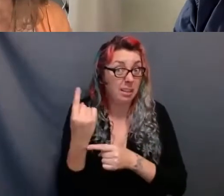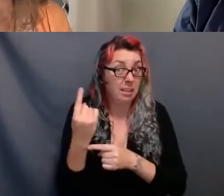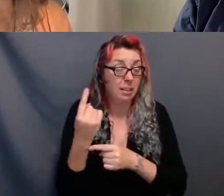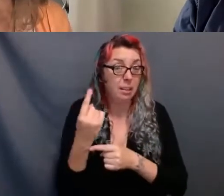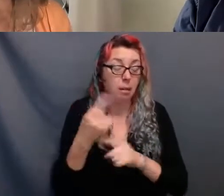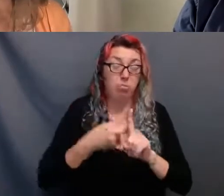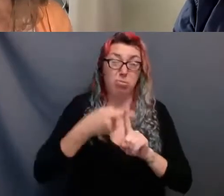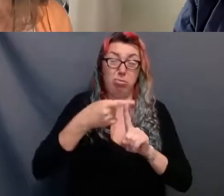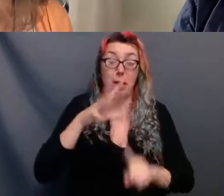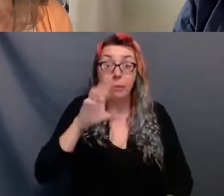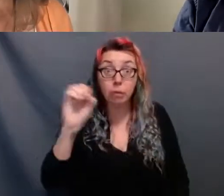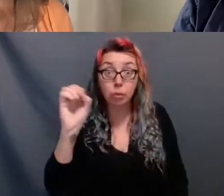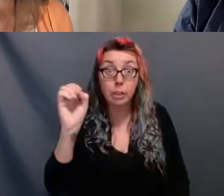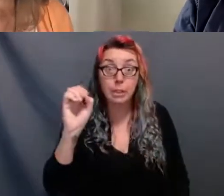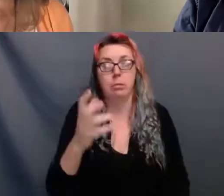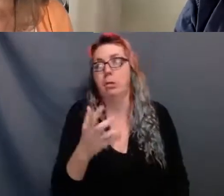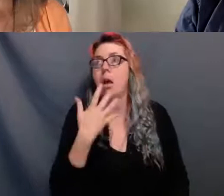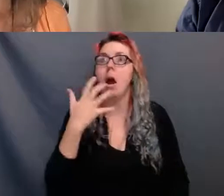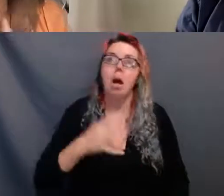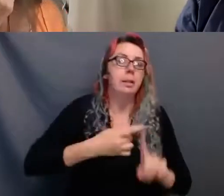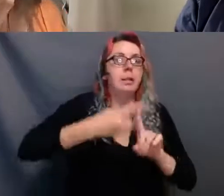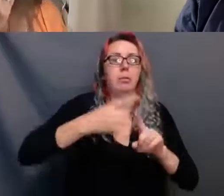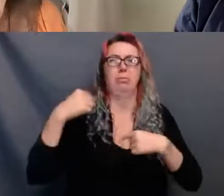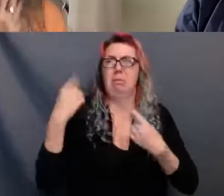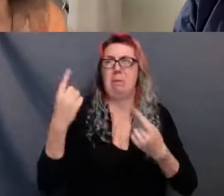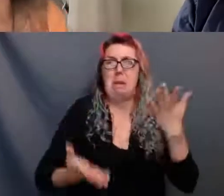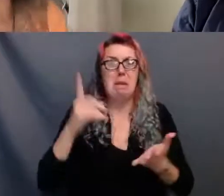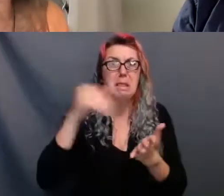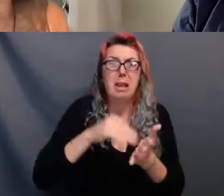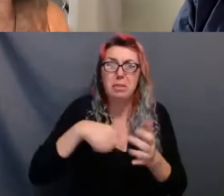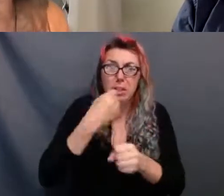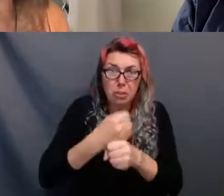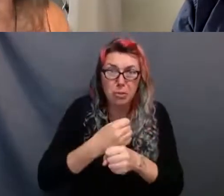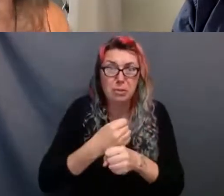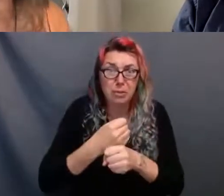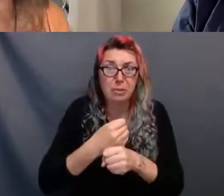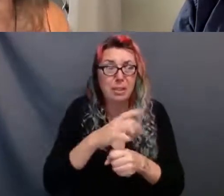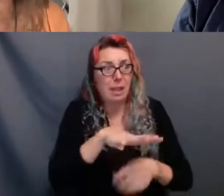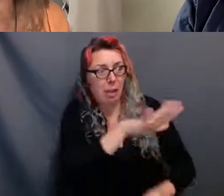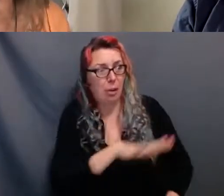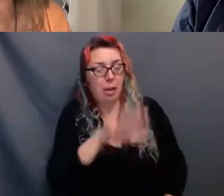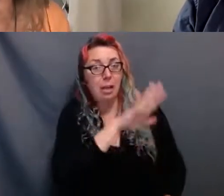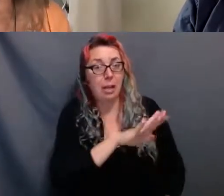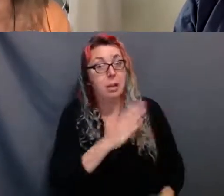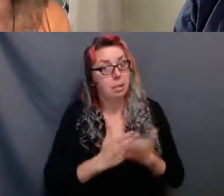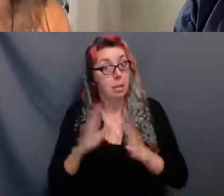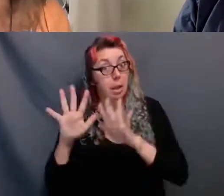temperatures in North America in a thousand years, if the climate scientists are to be believed.